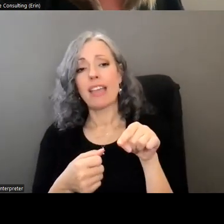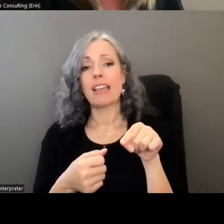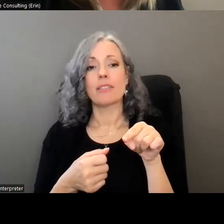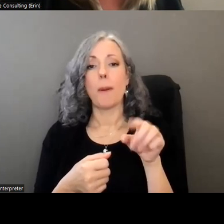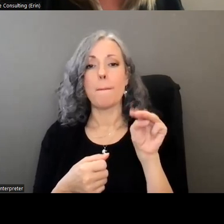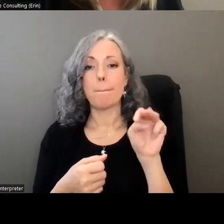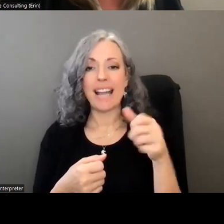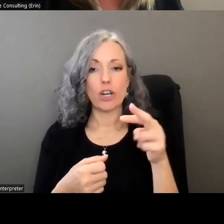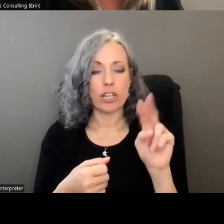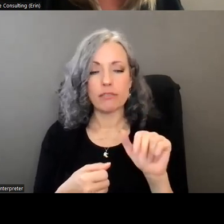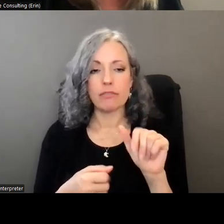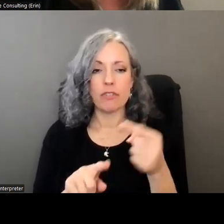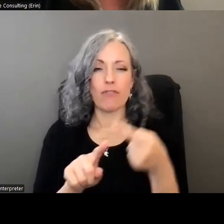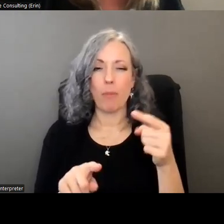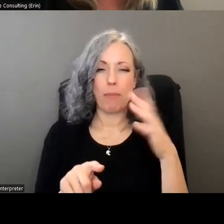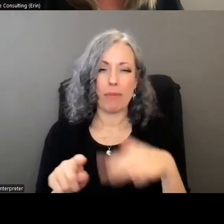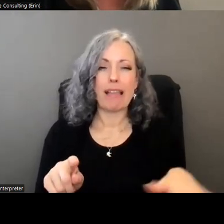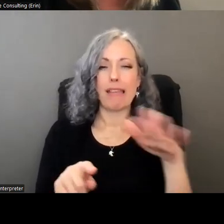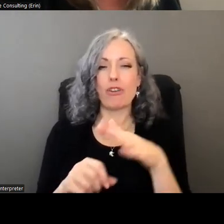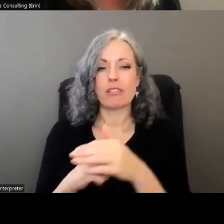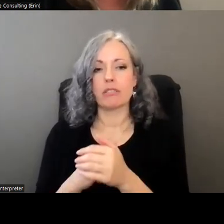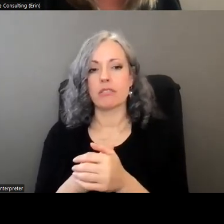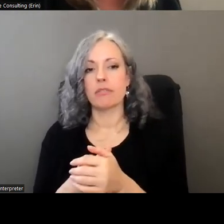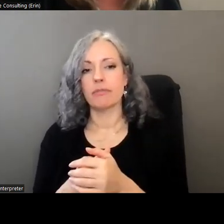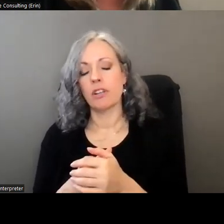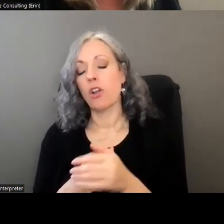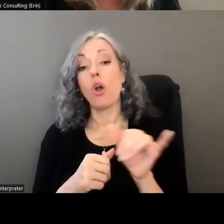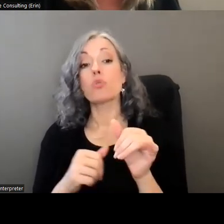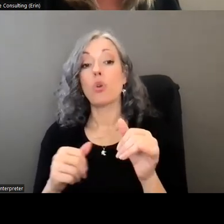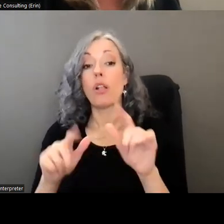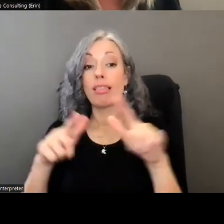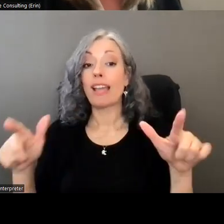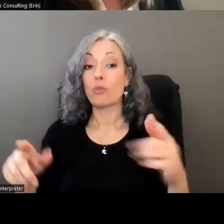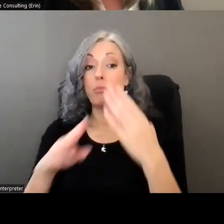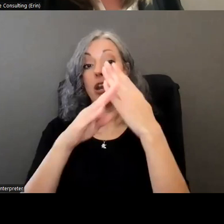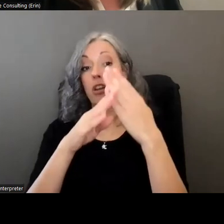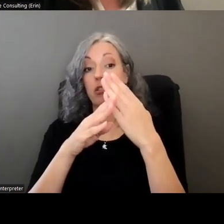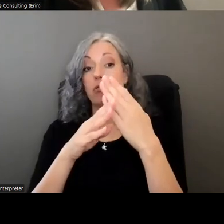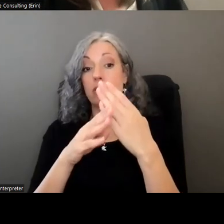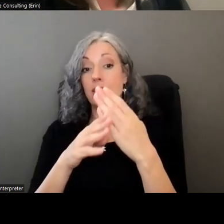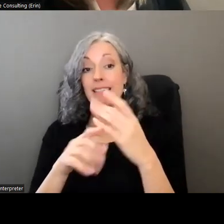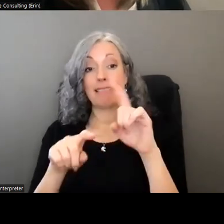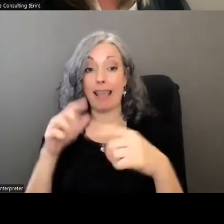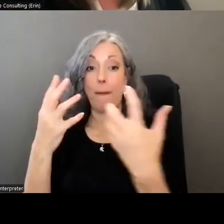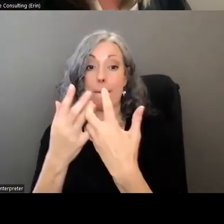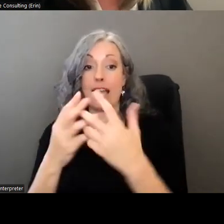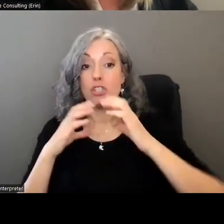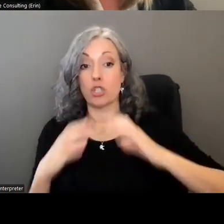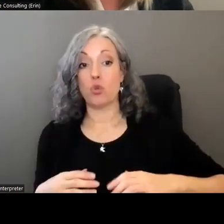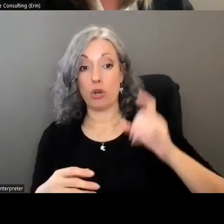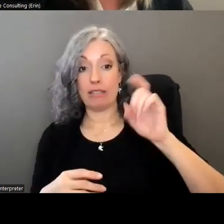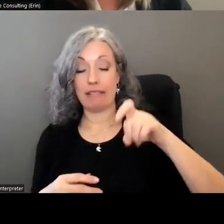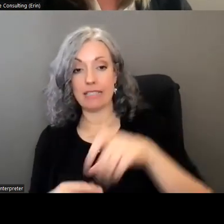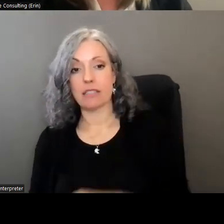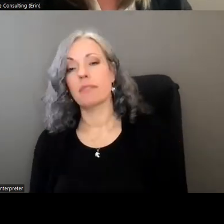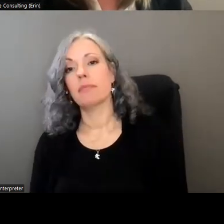competencies to remove cultural and language barriers to meet the consumer needs and then further contributing to variation across the network